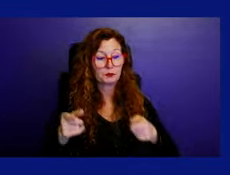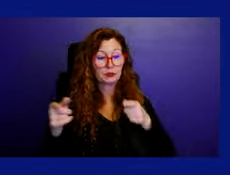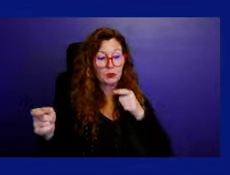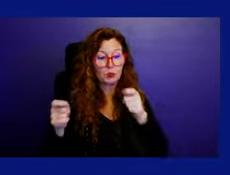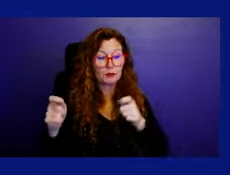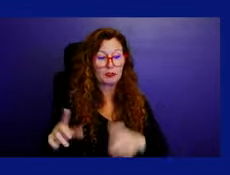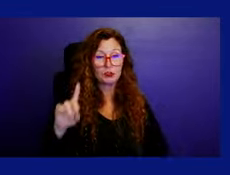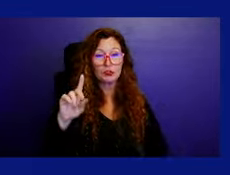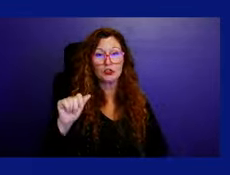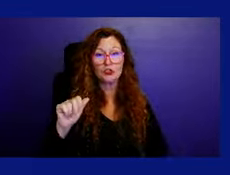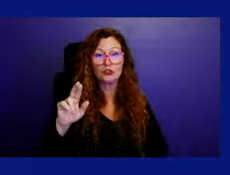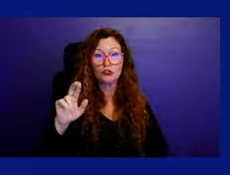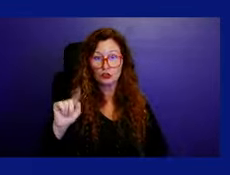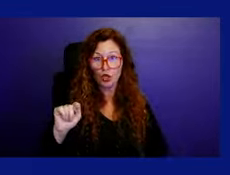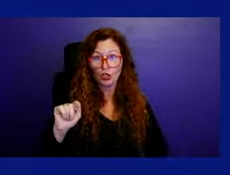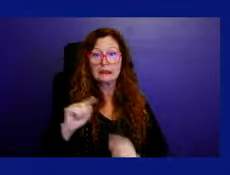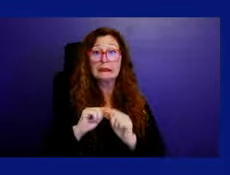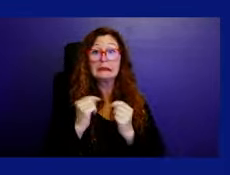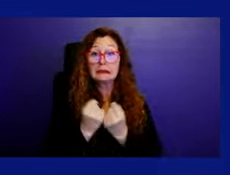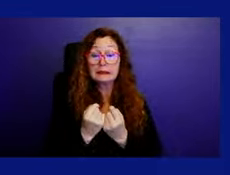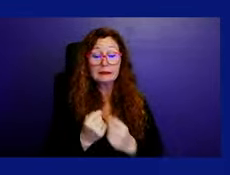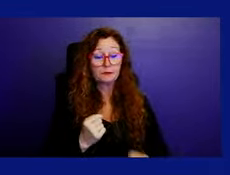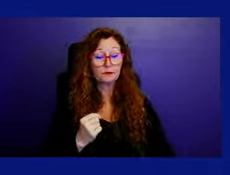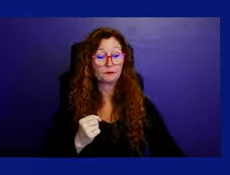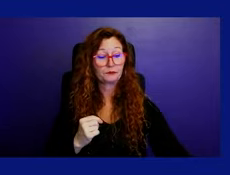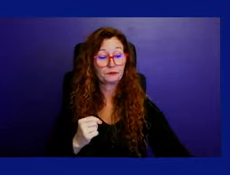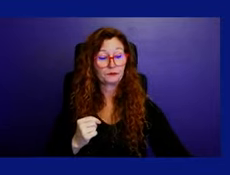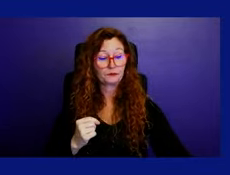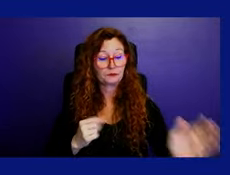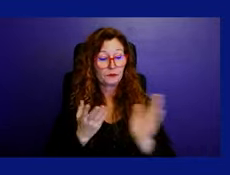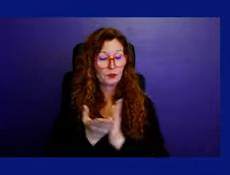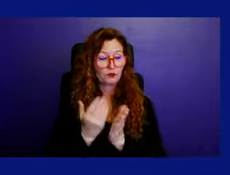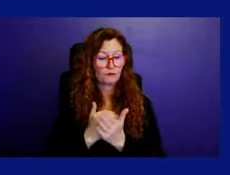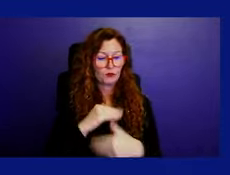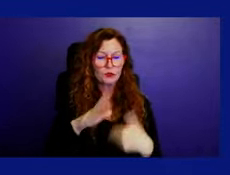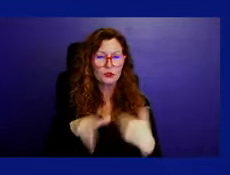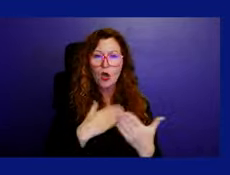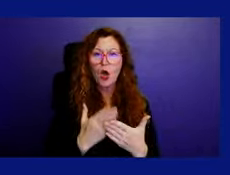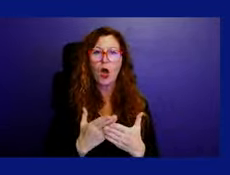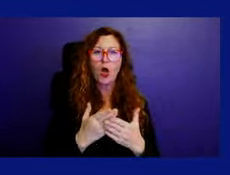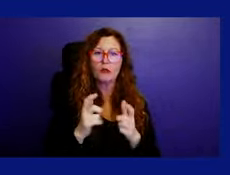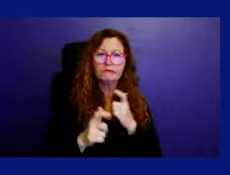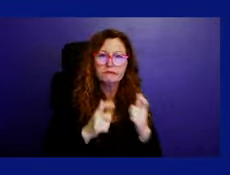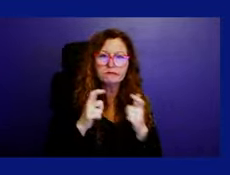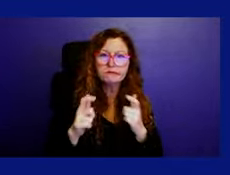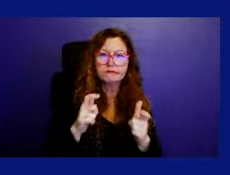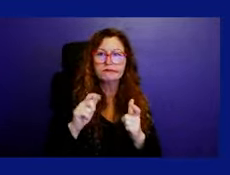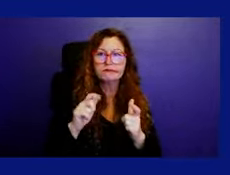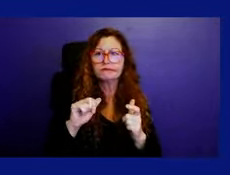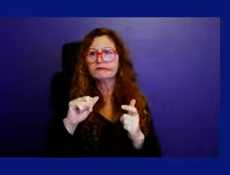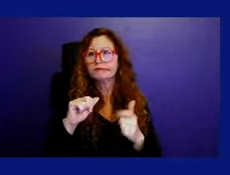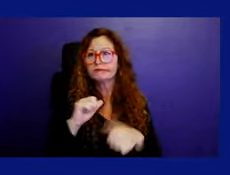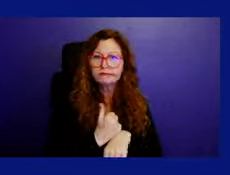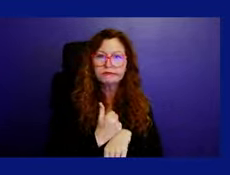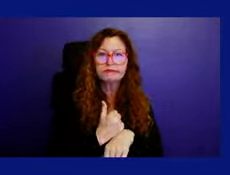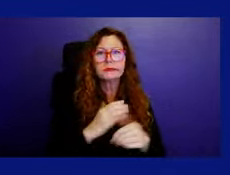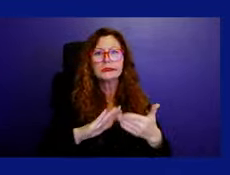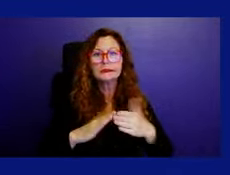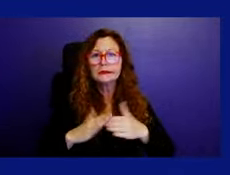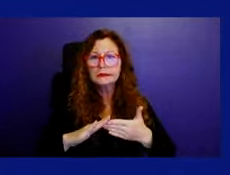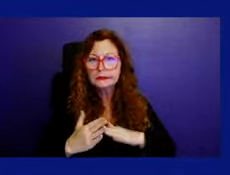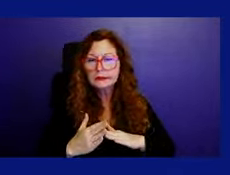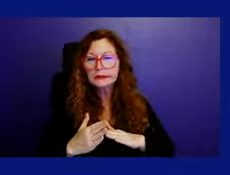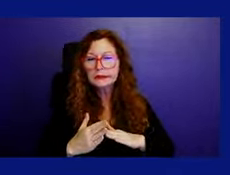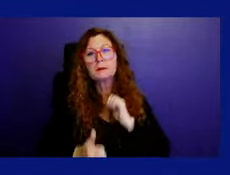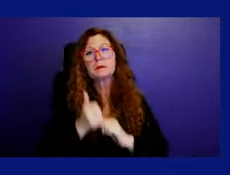This team reviews all of the major development applications within the city, and that process spans most of the departments within the city.